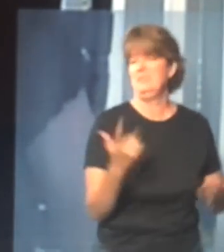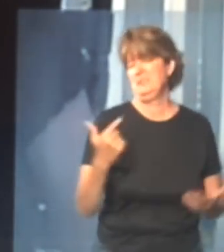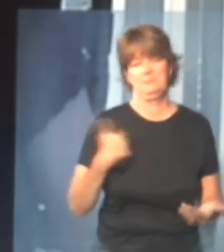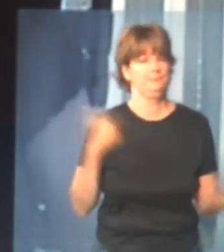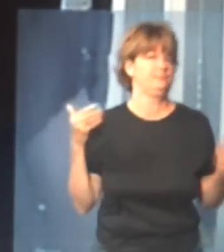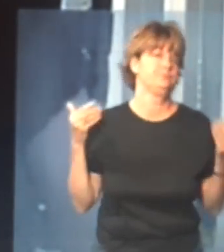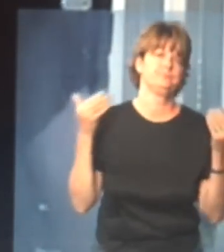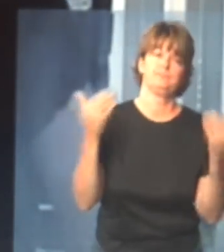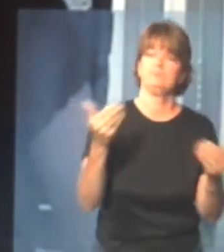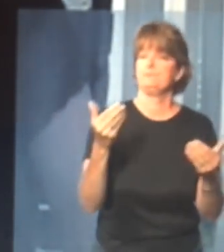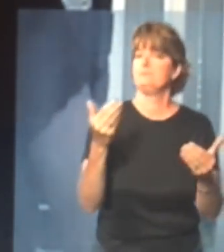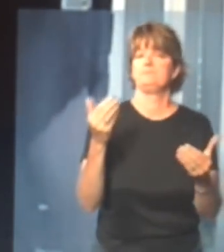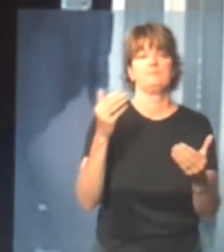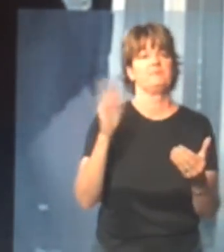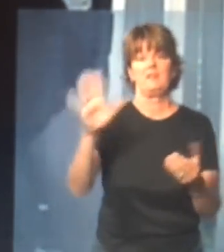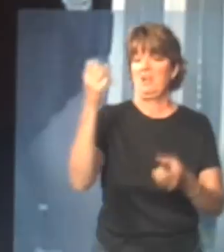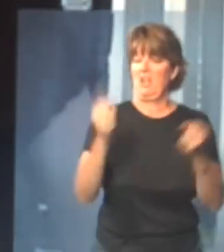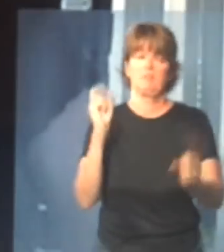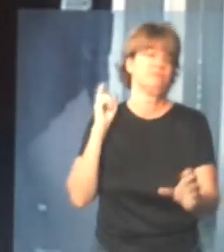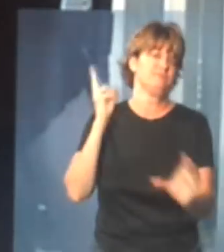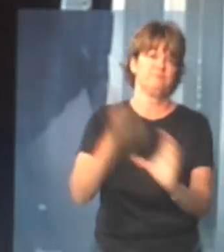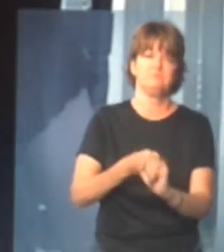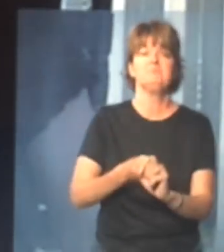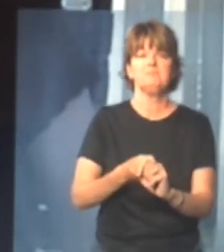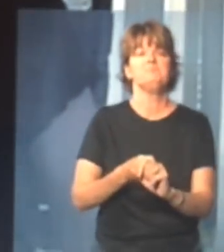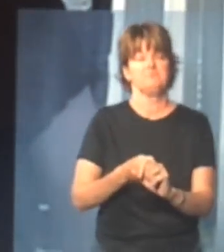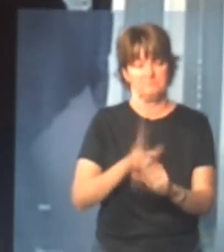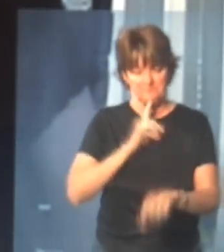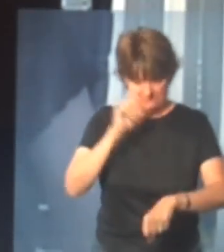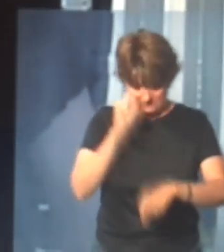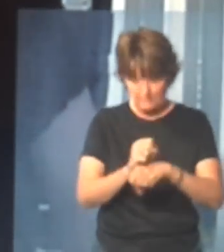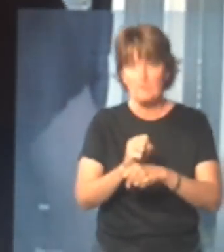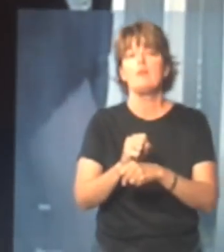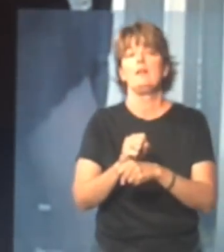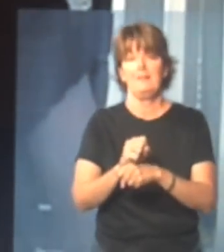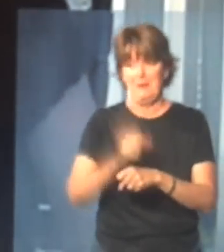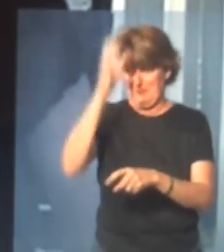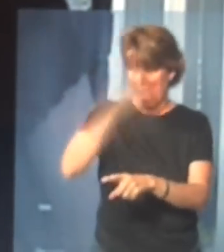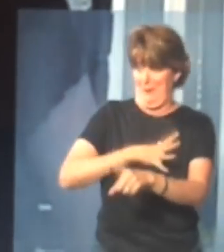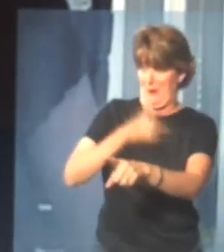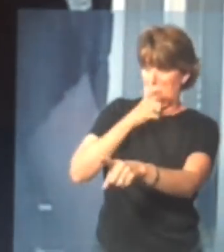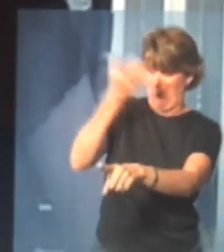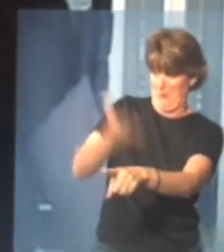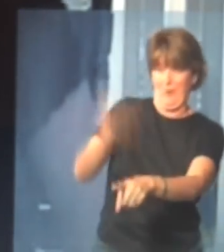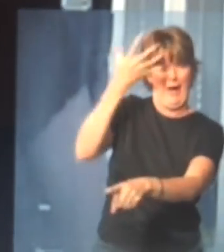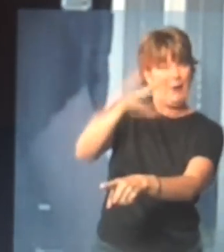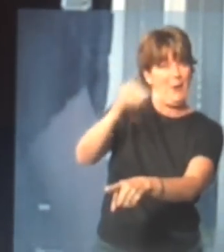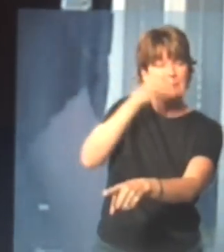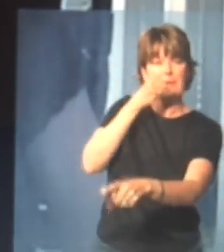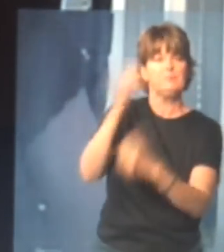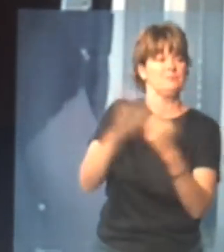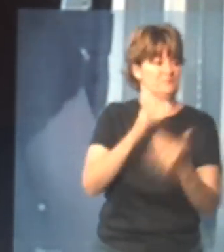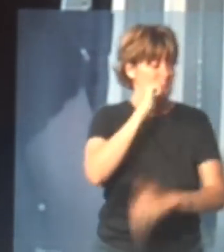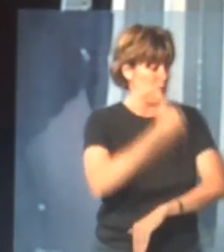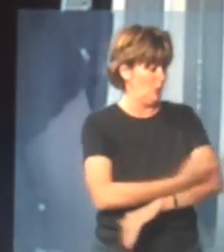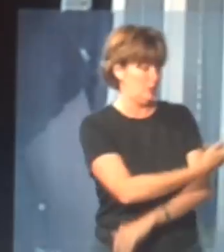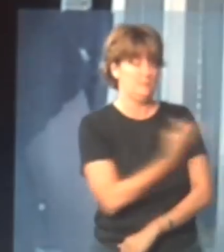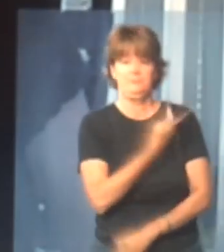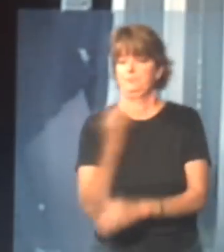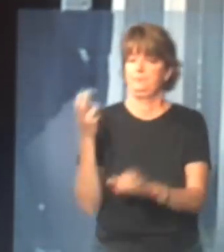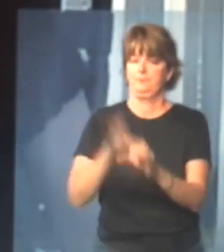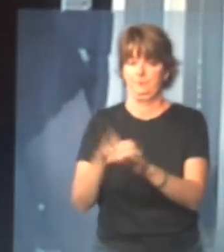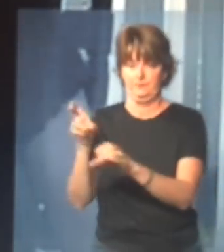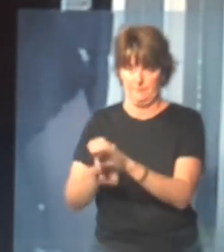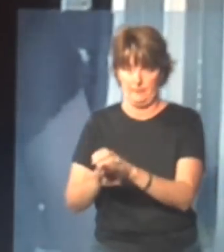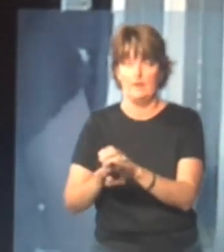and get a ride back to the campground, so, I get in this car with this guy I don't even know, with my daughter, and he